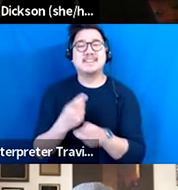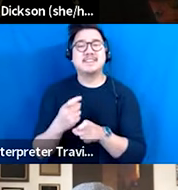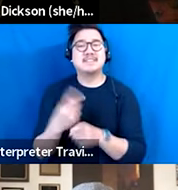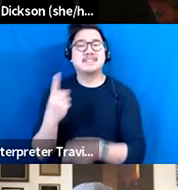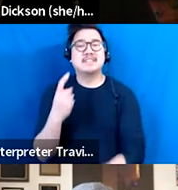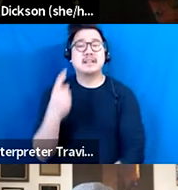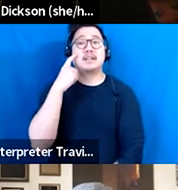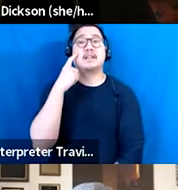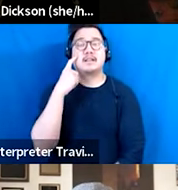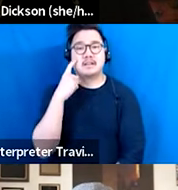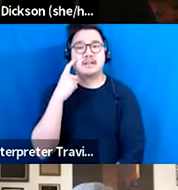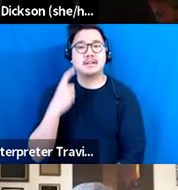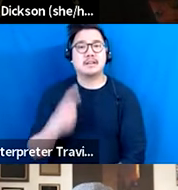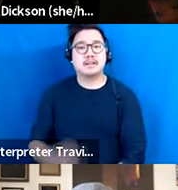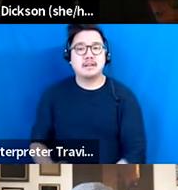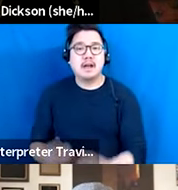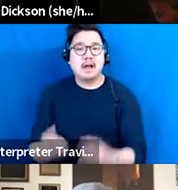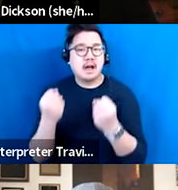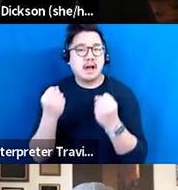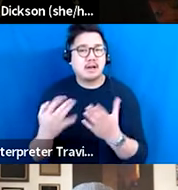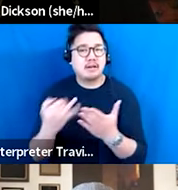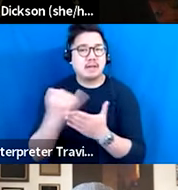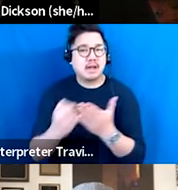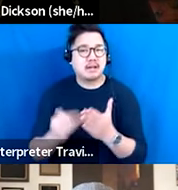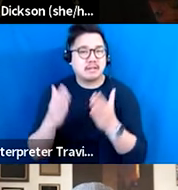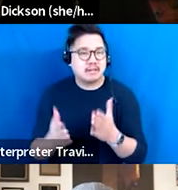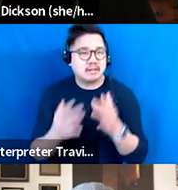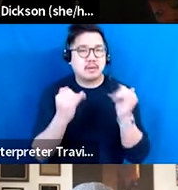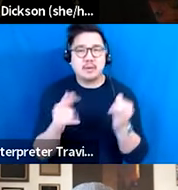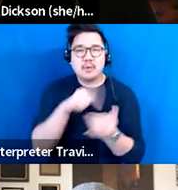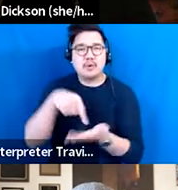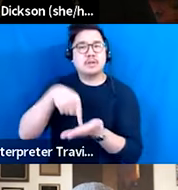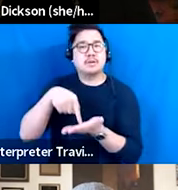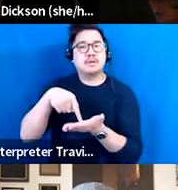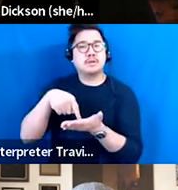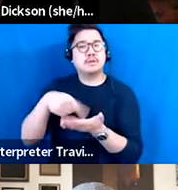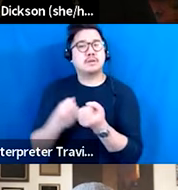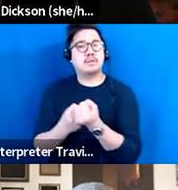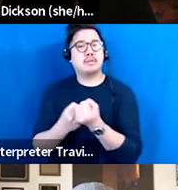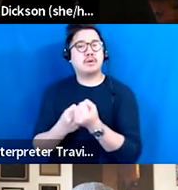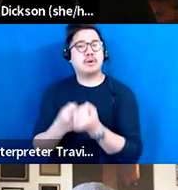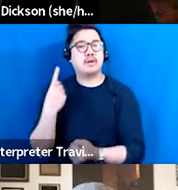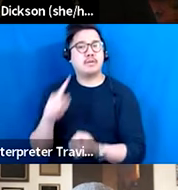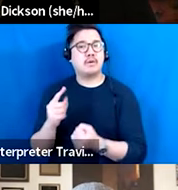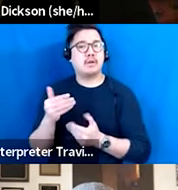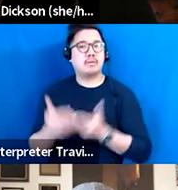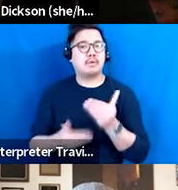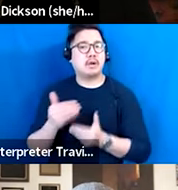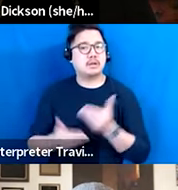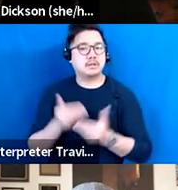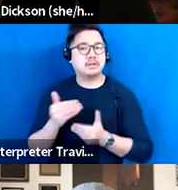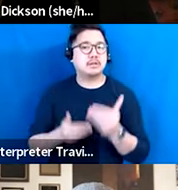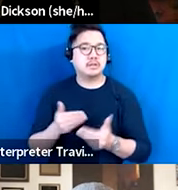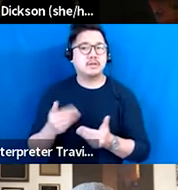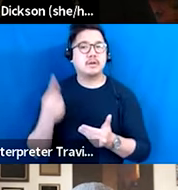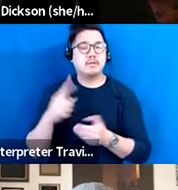the number of individual artists who were demanding support for process and creation